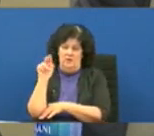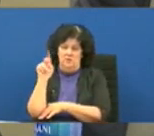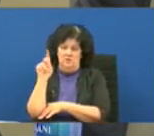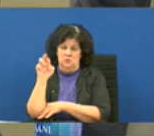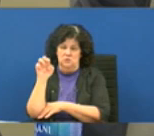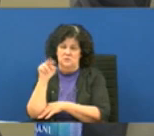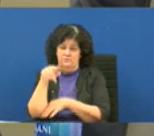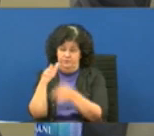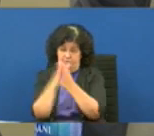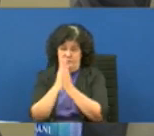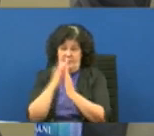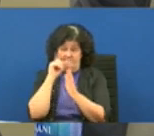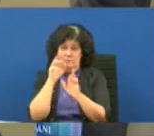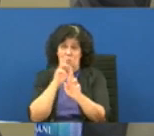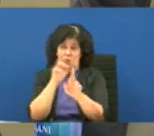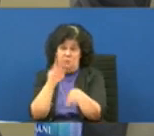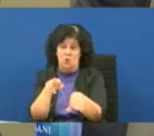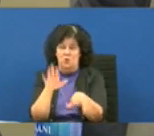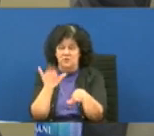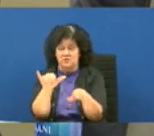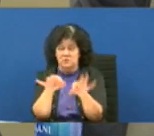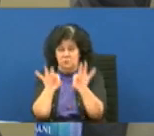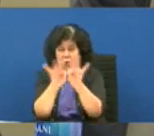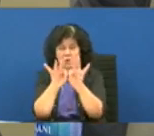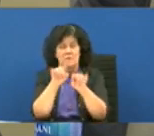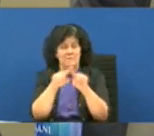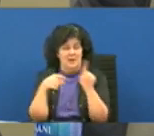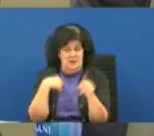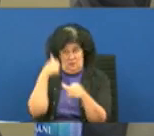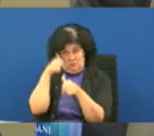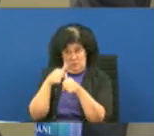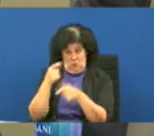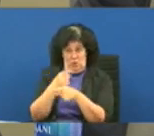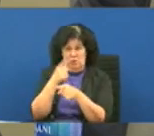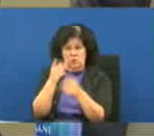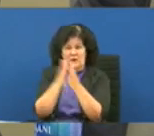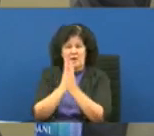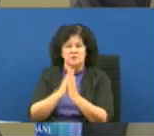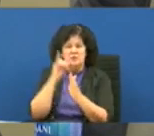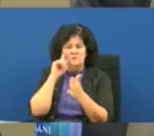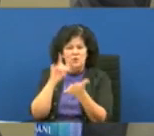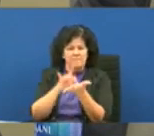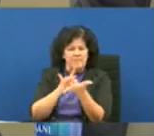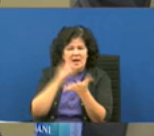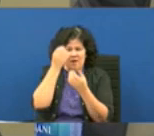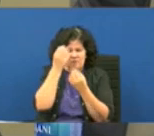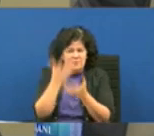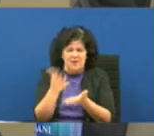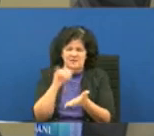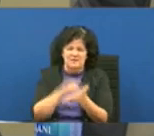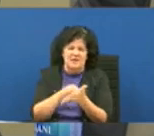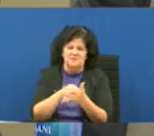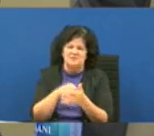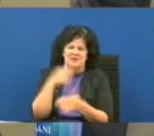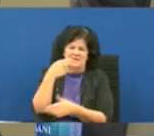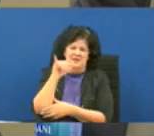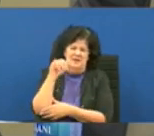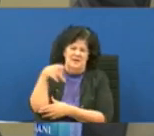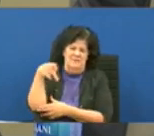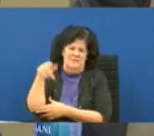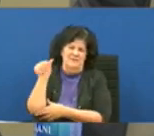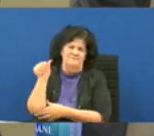a report i think the report is important but if i remember correctly you were asking for medical information which is covered by hipaa right